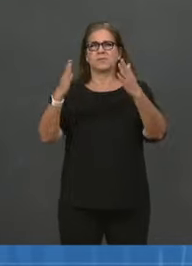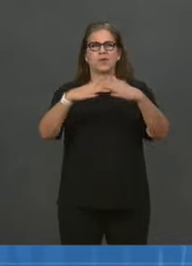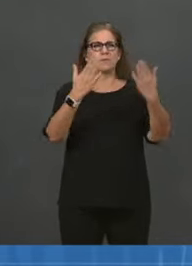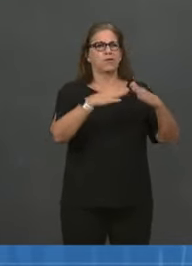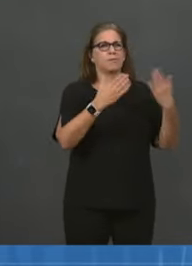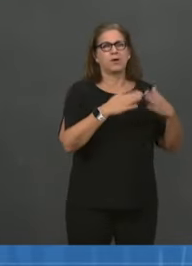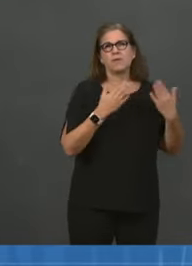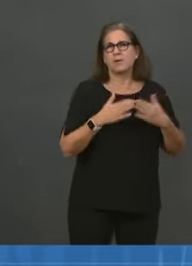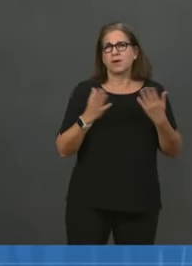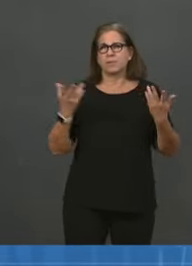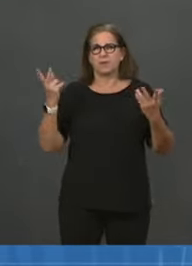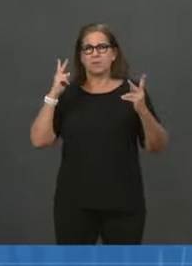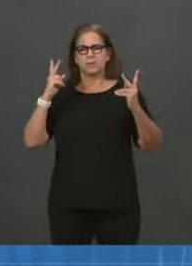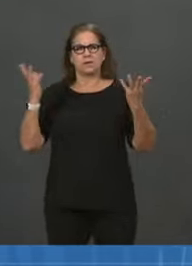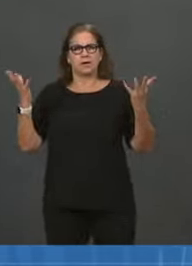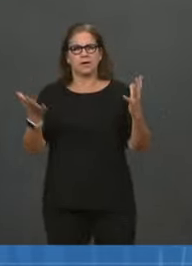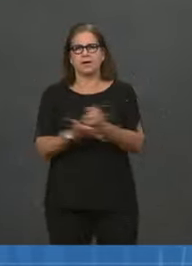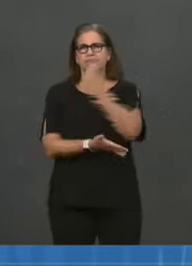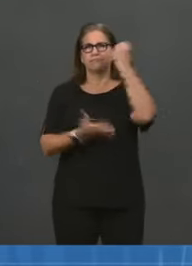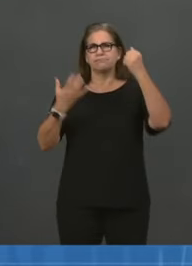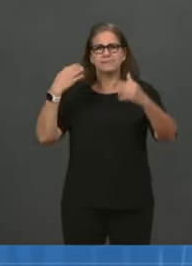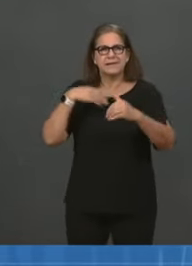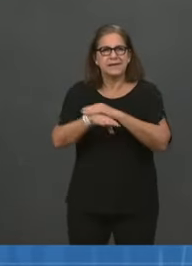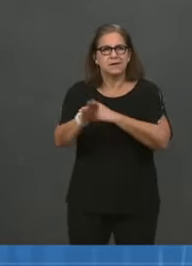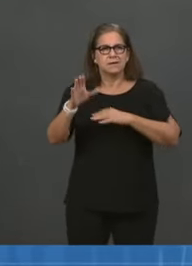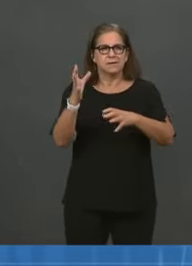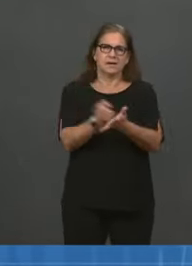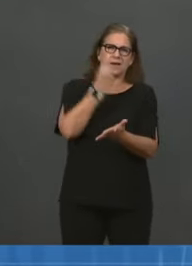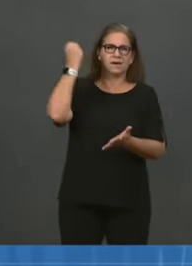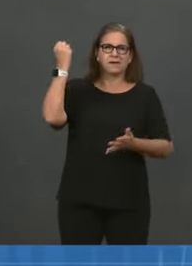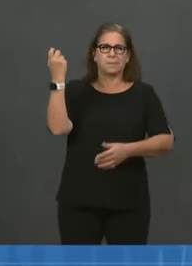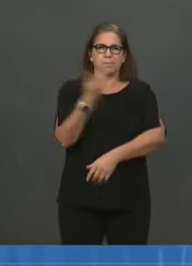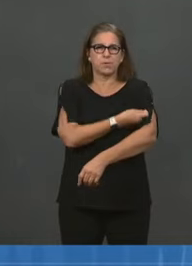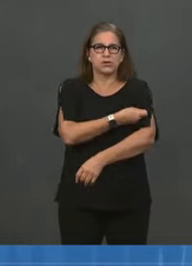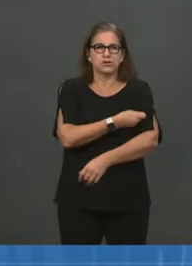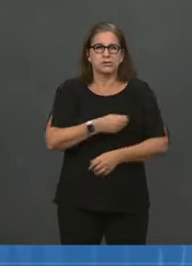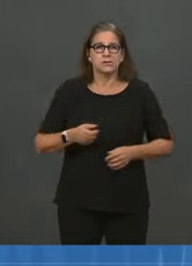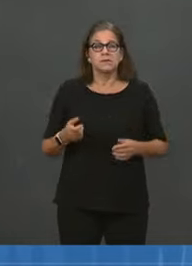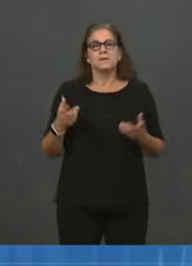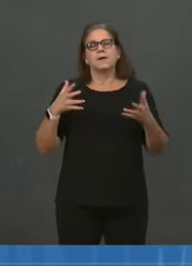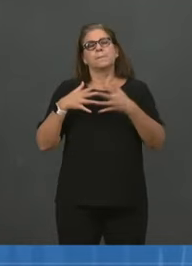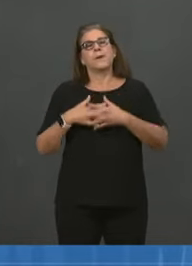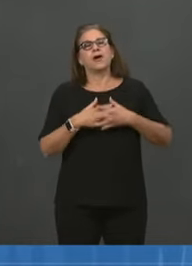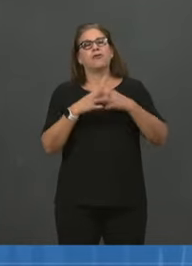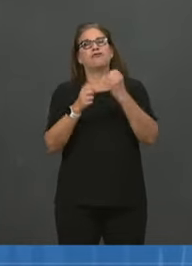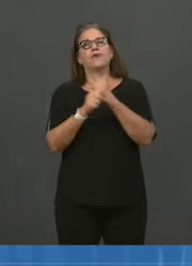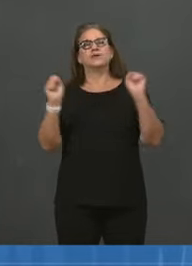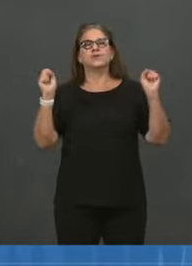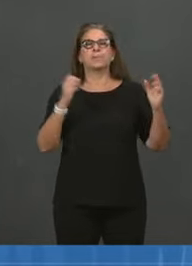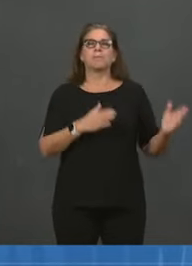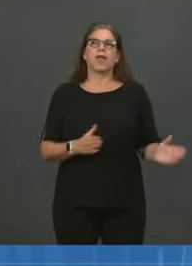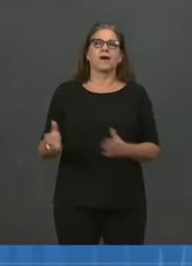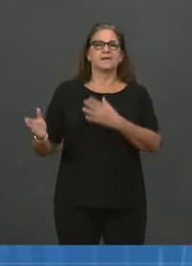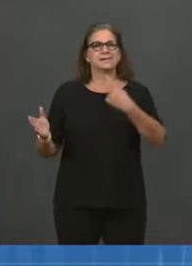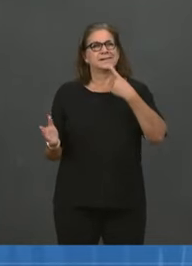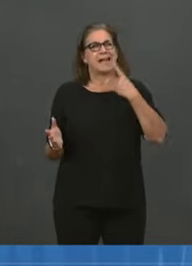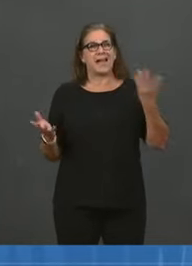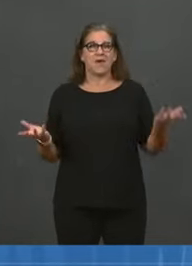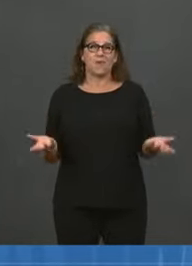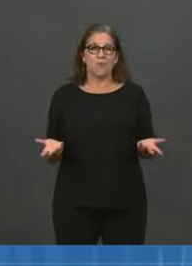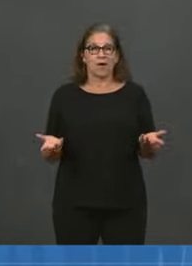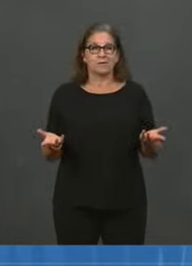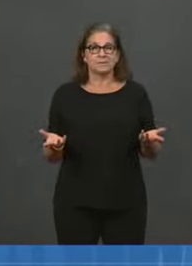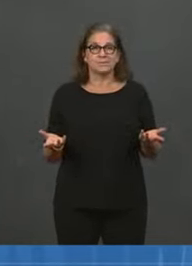Rescue Plan, states can receive 100 percent federal reimbursement for these and other booster operations and outreach